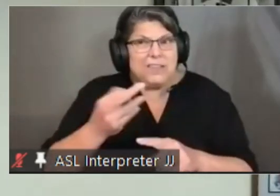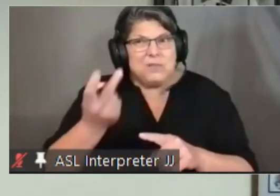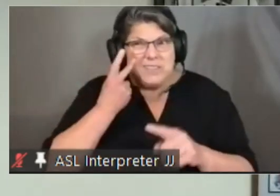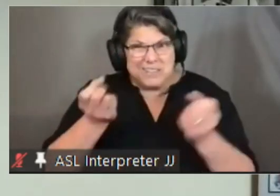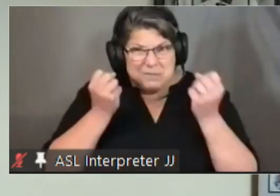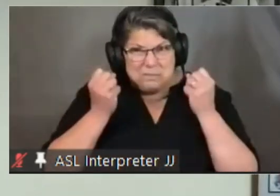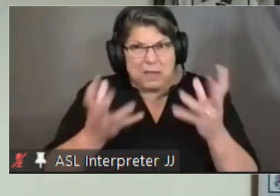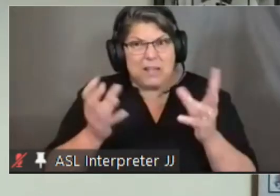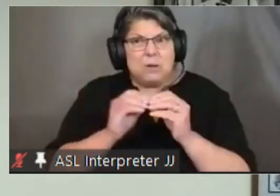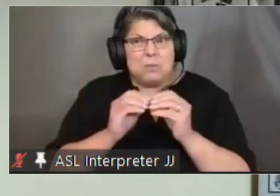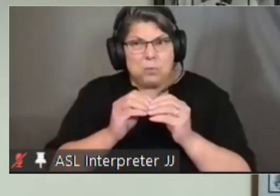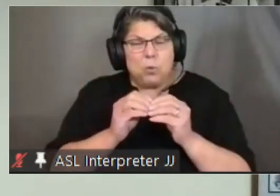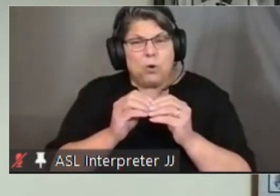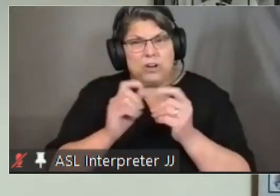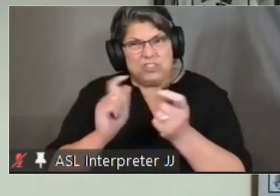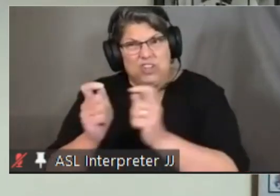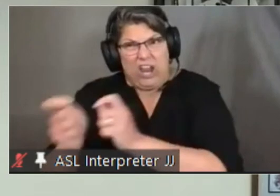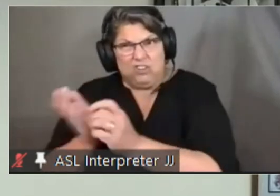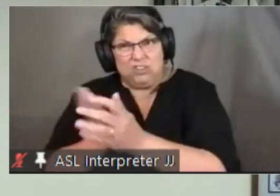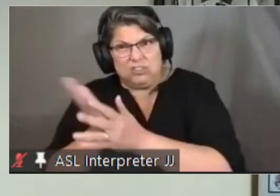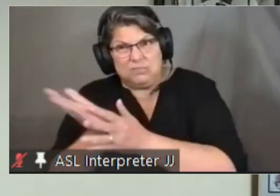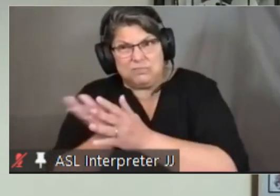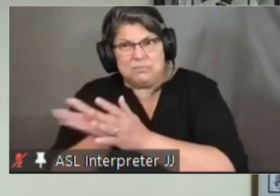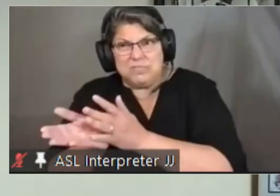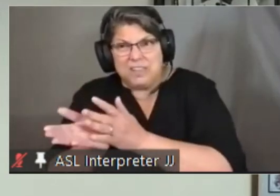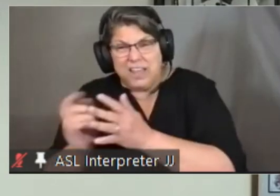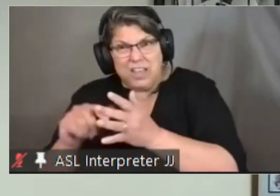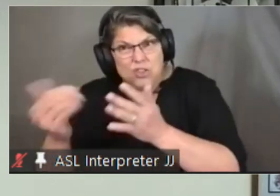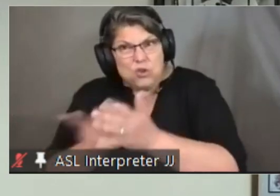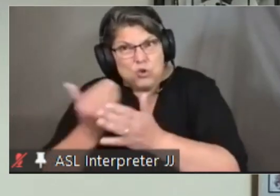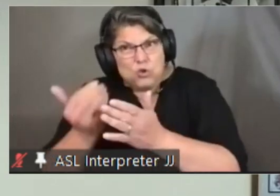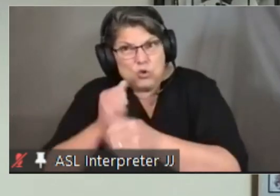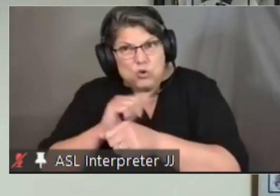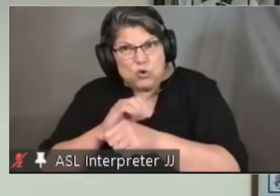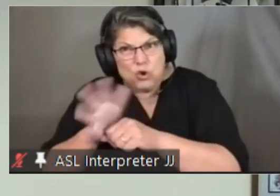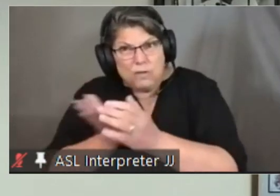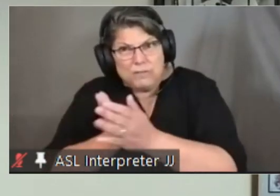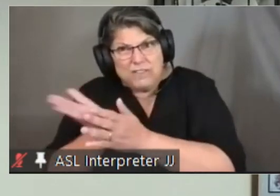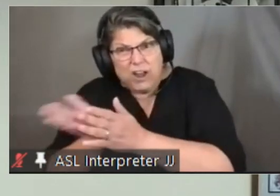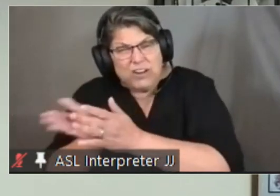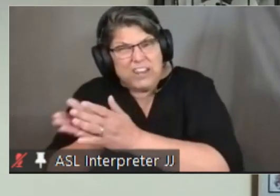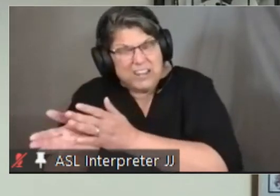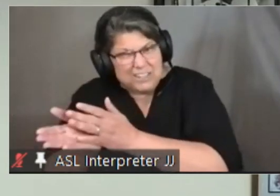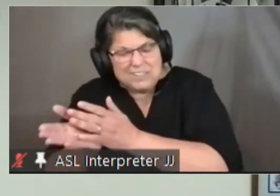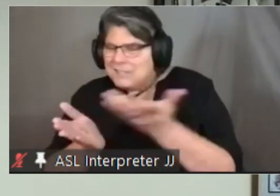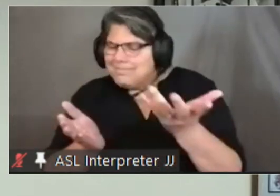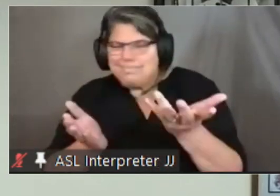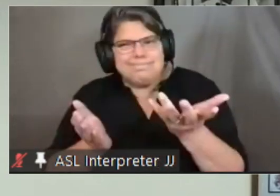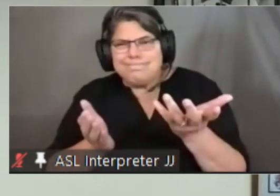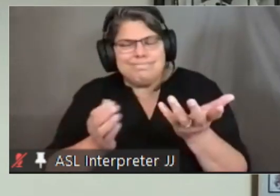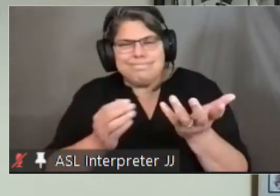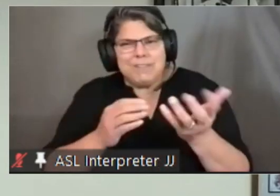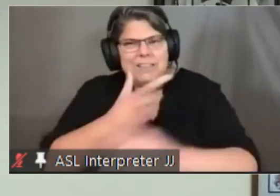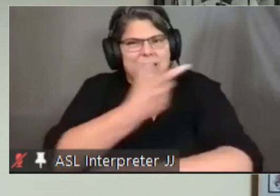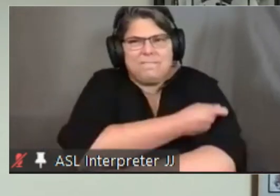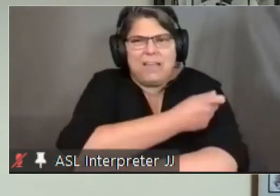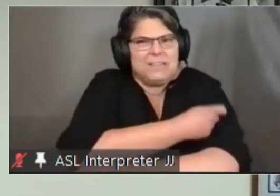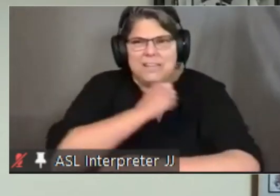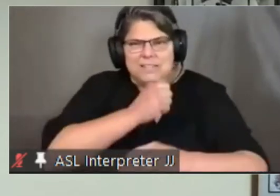variants and the variants are resistant to the vaccines the uh the companies are already looking at